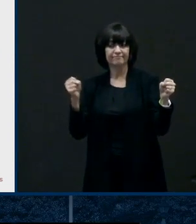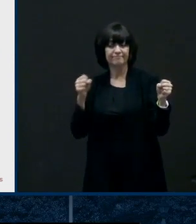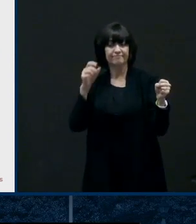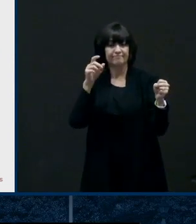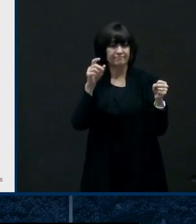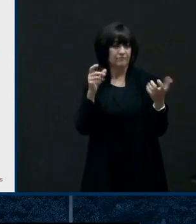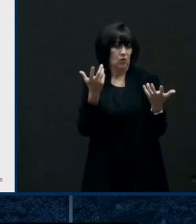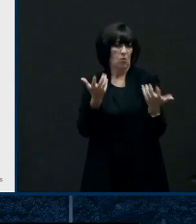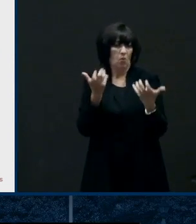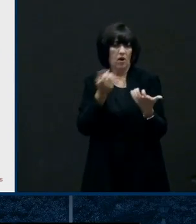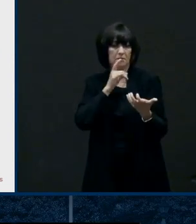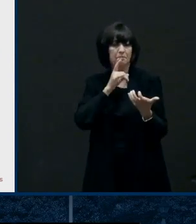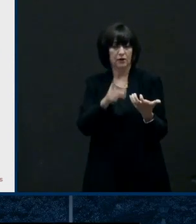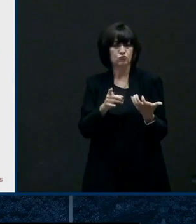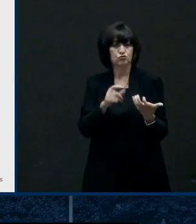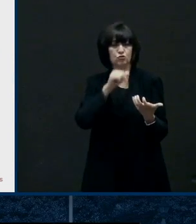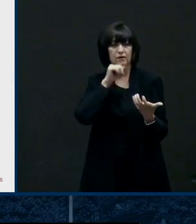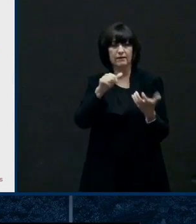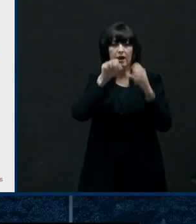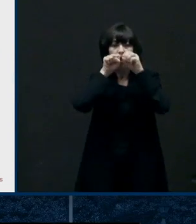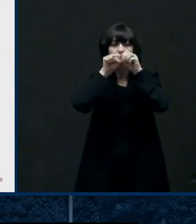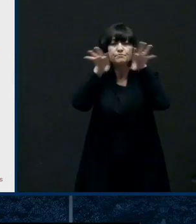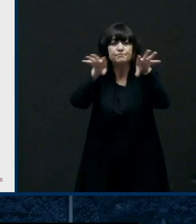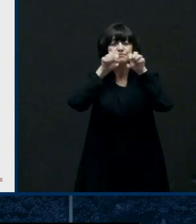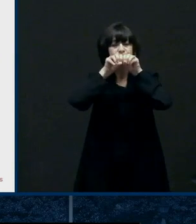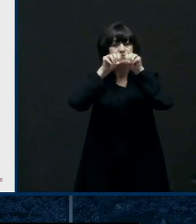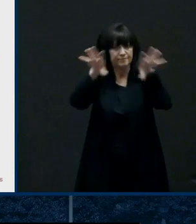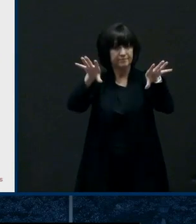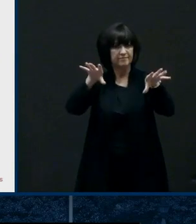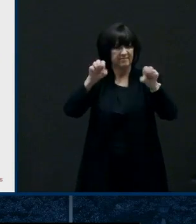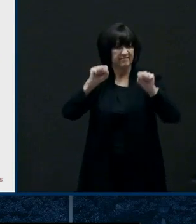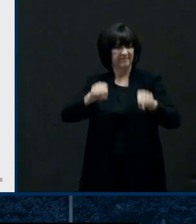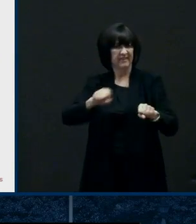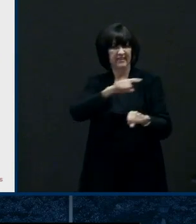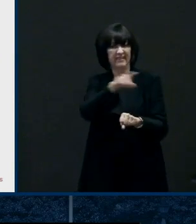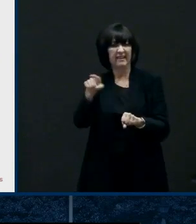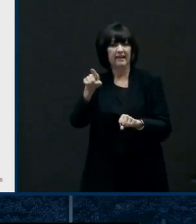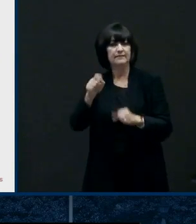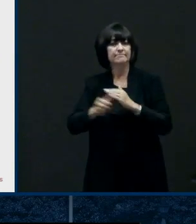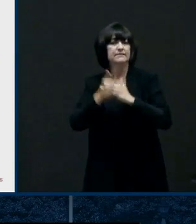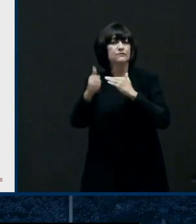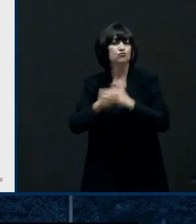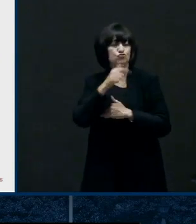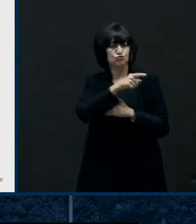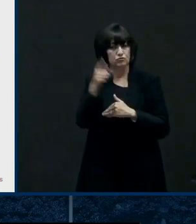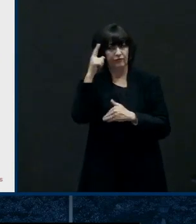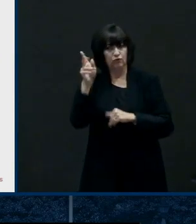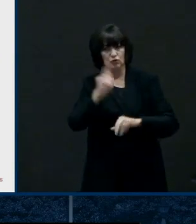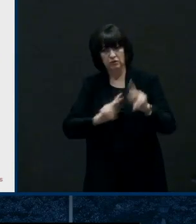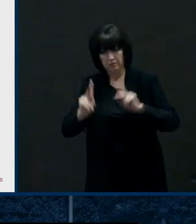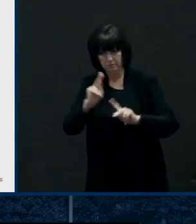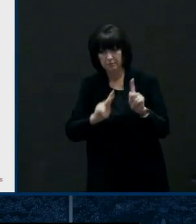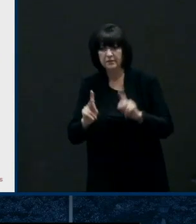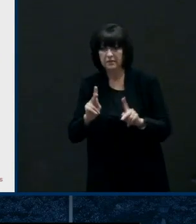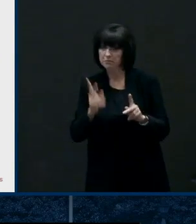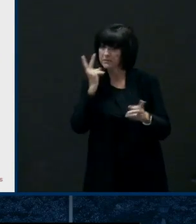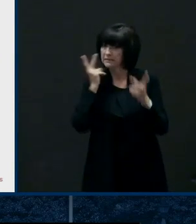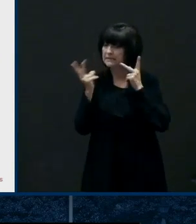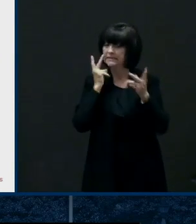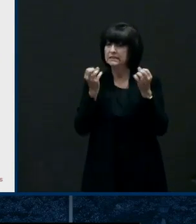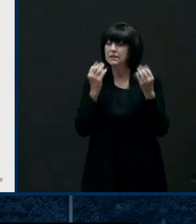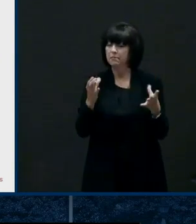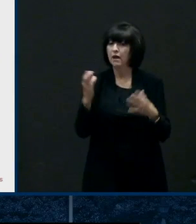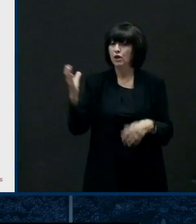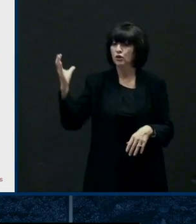the same amount of aerosol um so that can be very very helpful as well um again we see a lot of coaches who